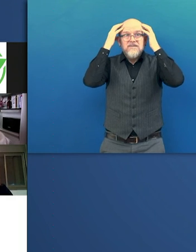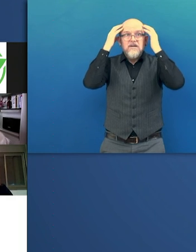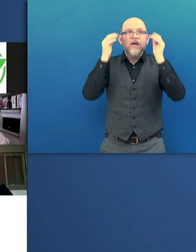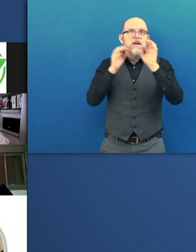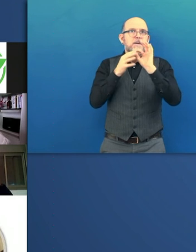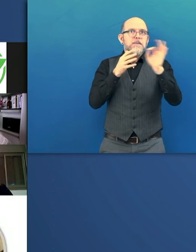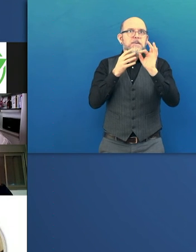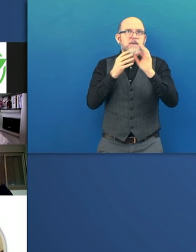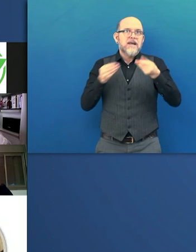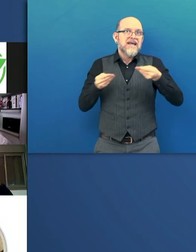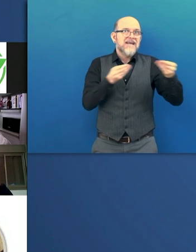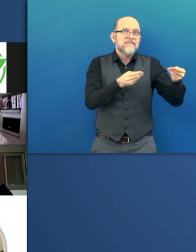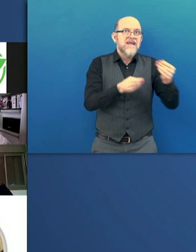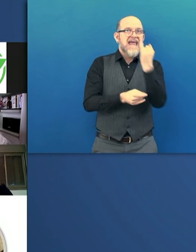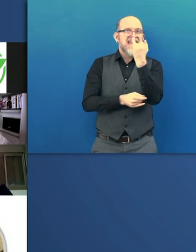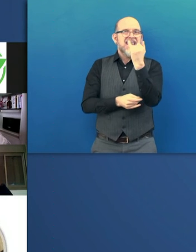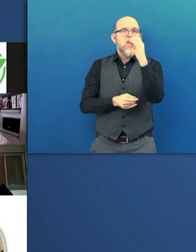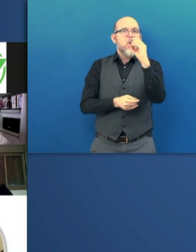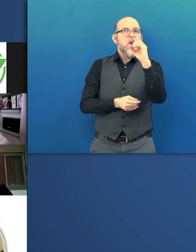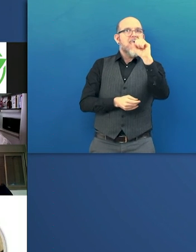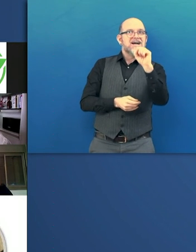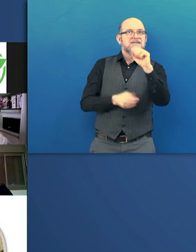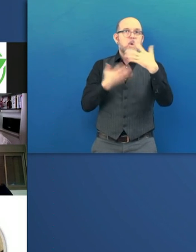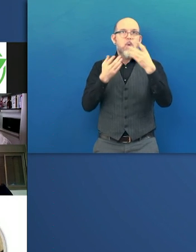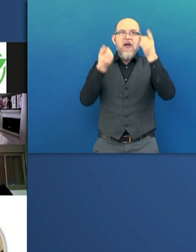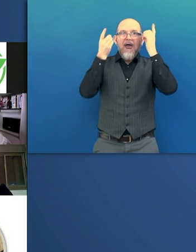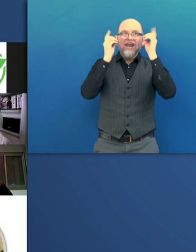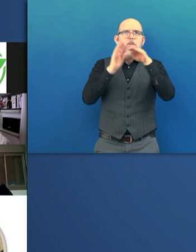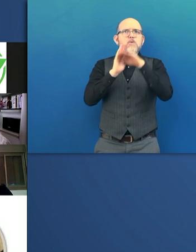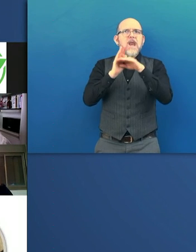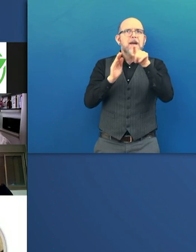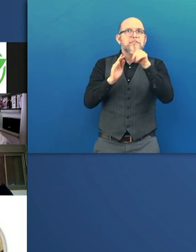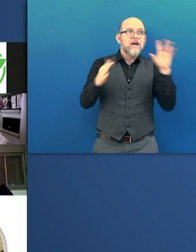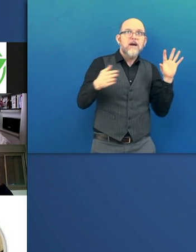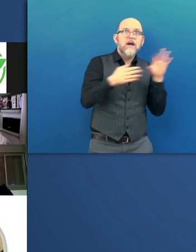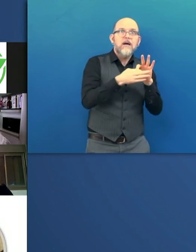iOS and Android. And we are a solution with a social impact.